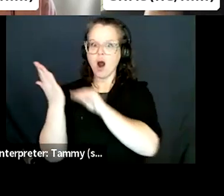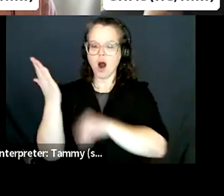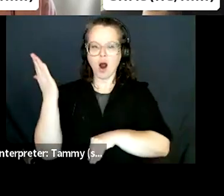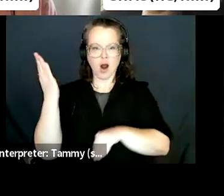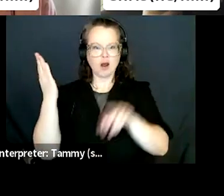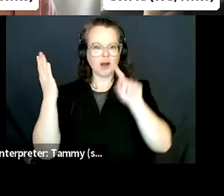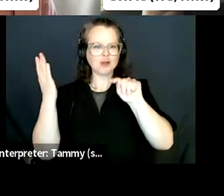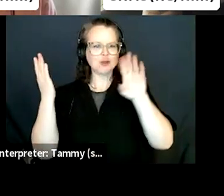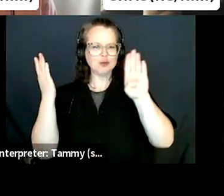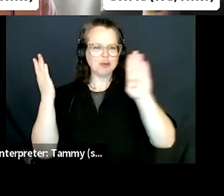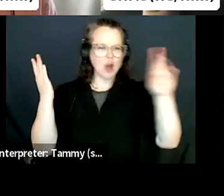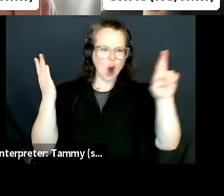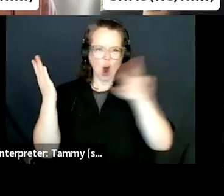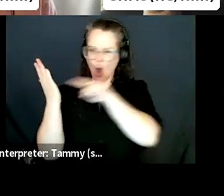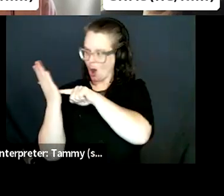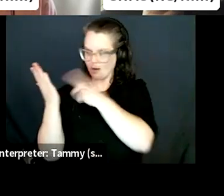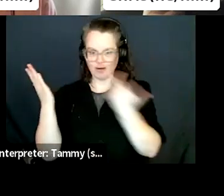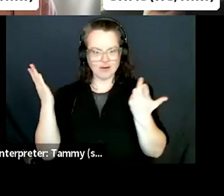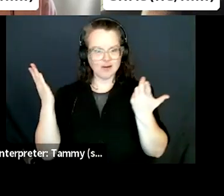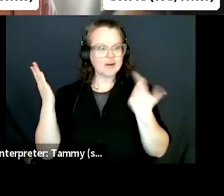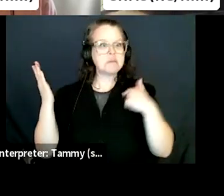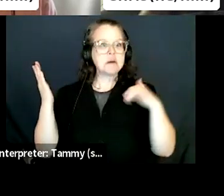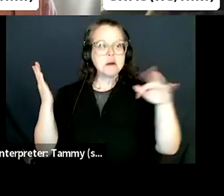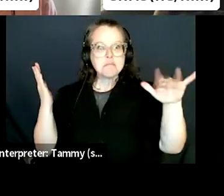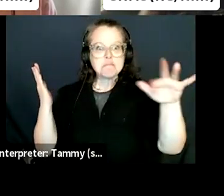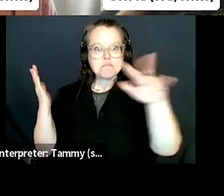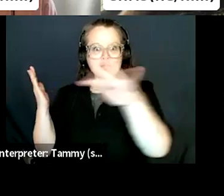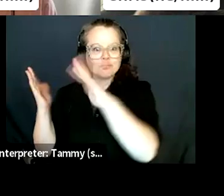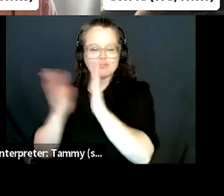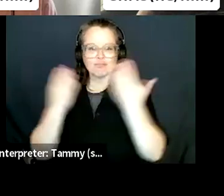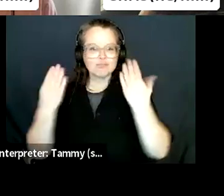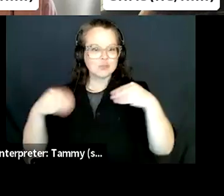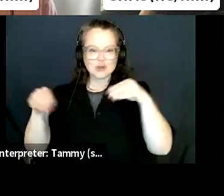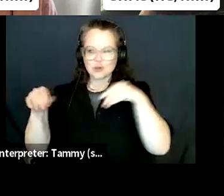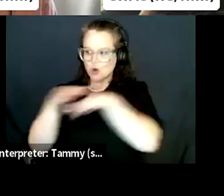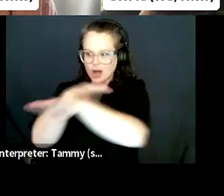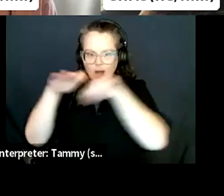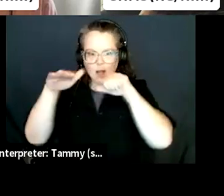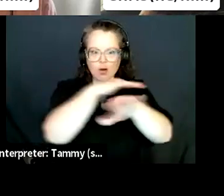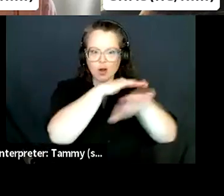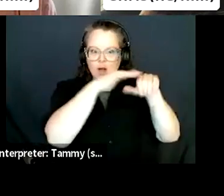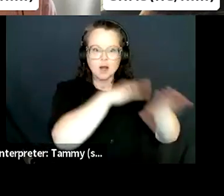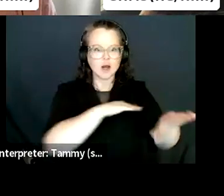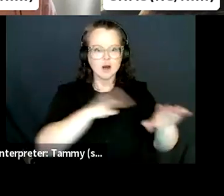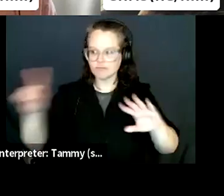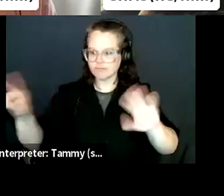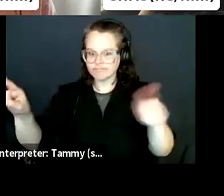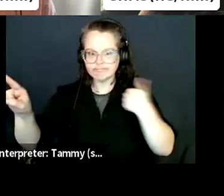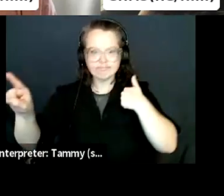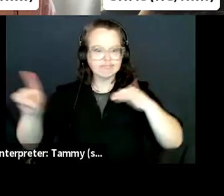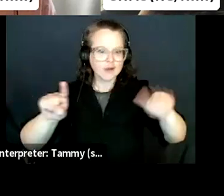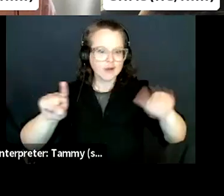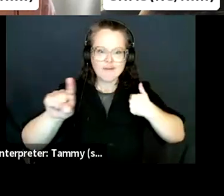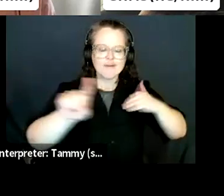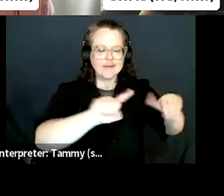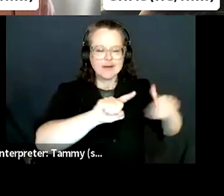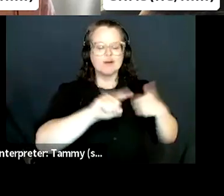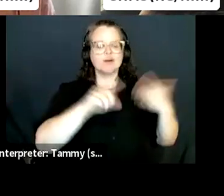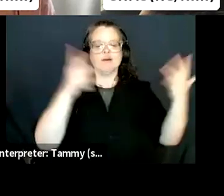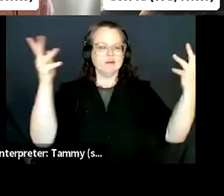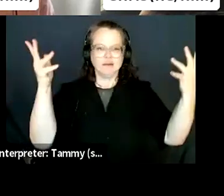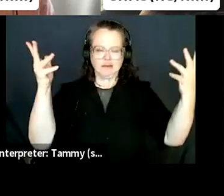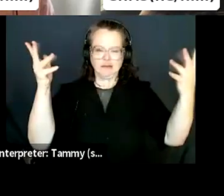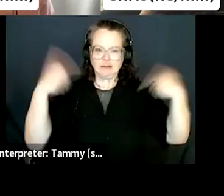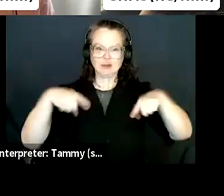uh, lost my mind maybe. And, uh, uh, there was the unique opportunity to